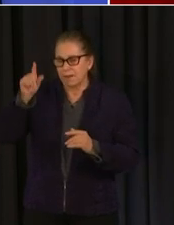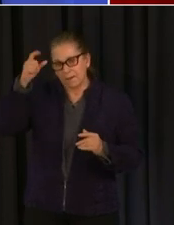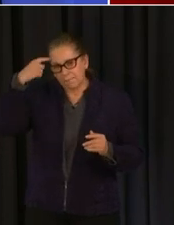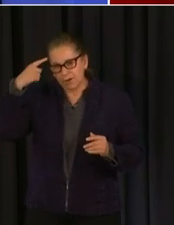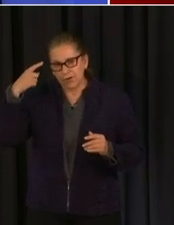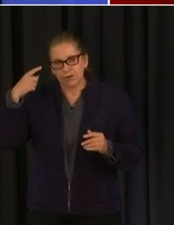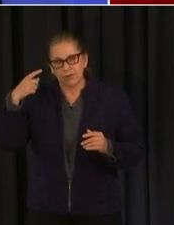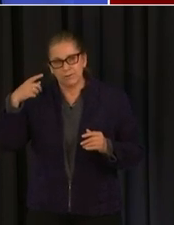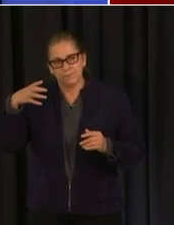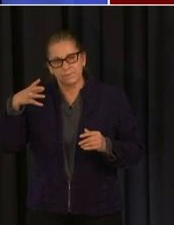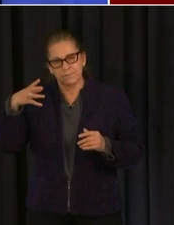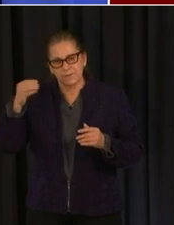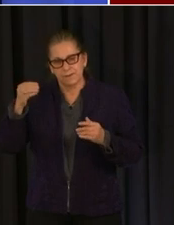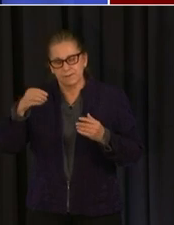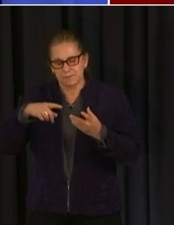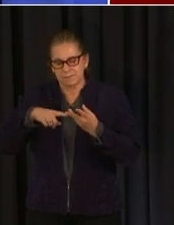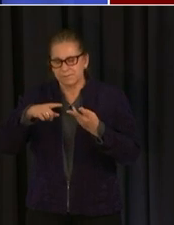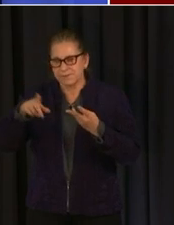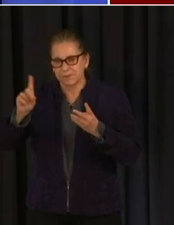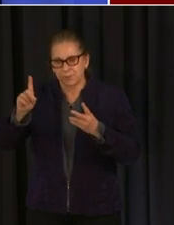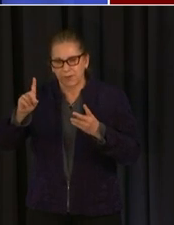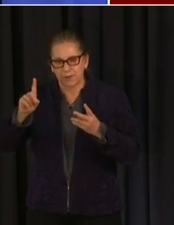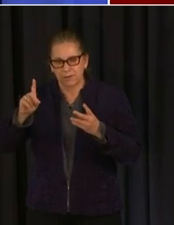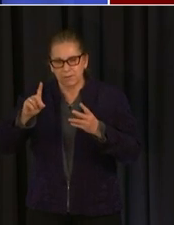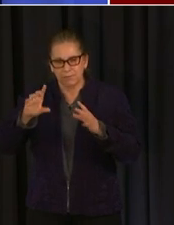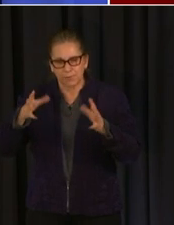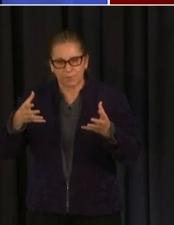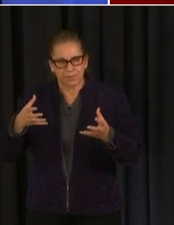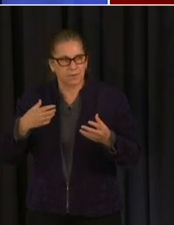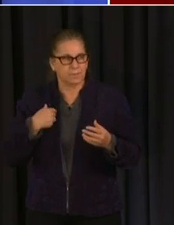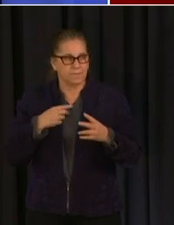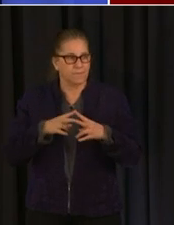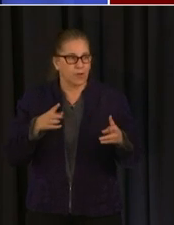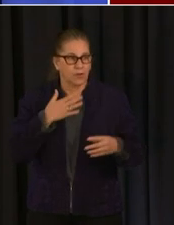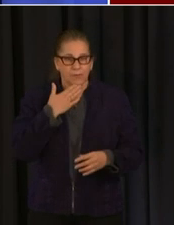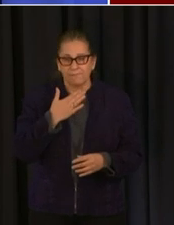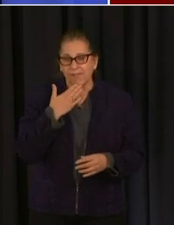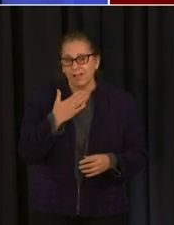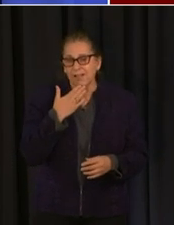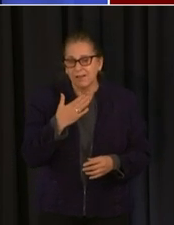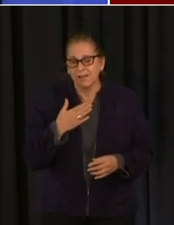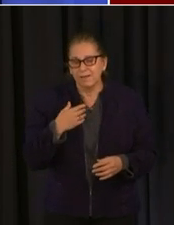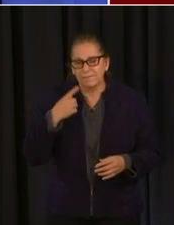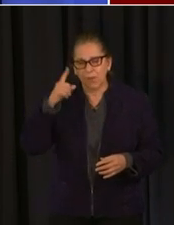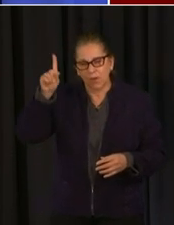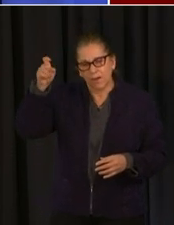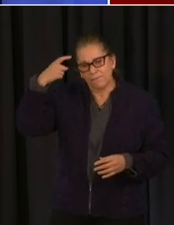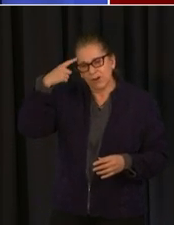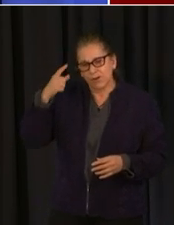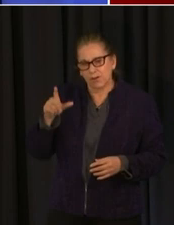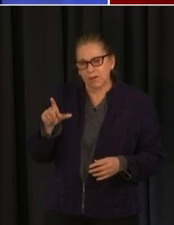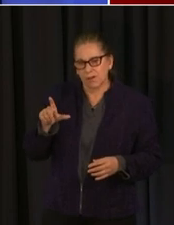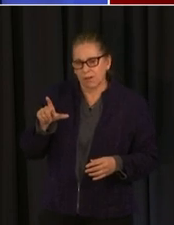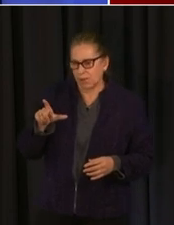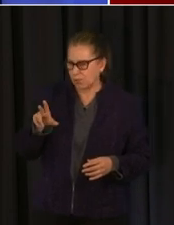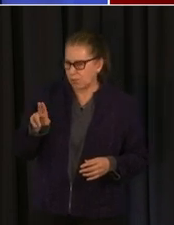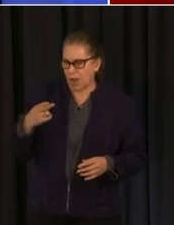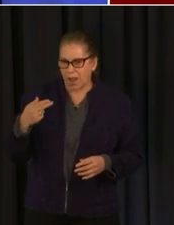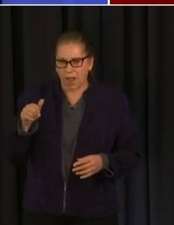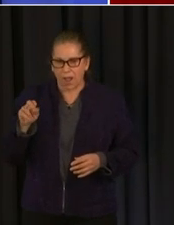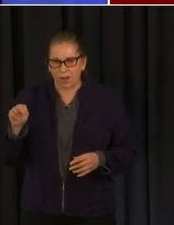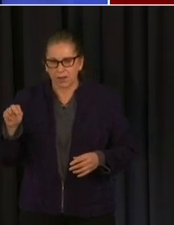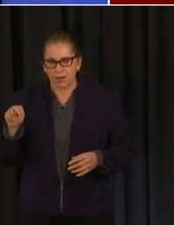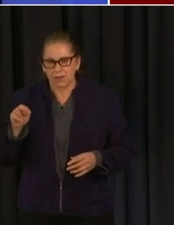association before um and we're grateful to uh governor lujan grisham for uh admitting